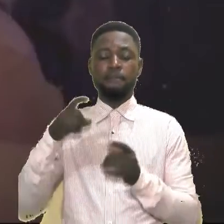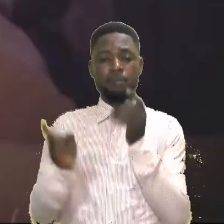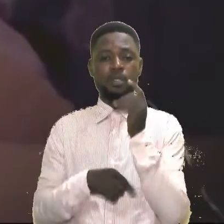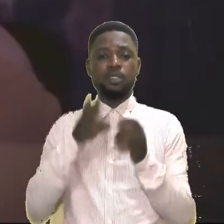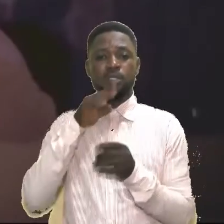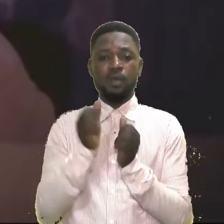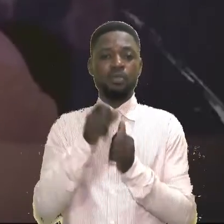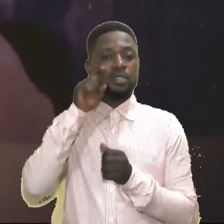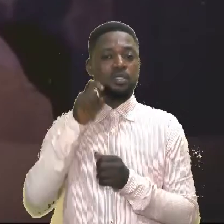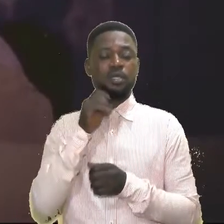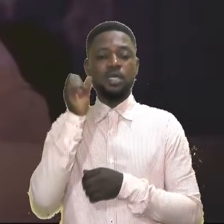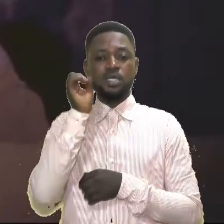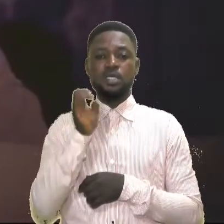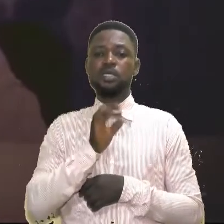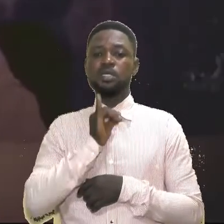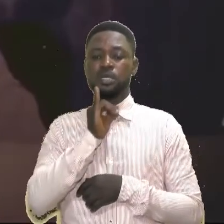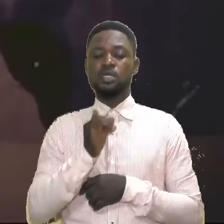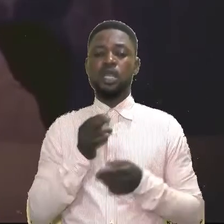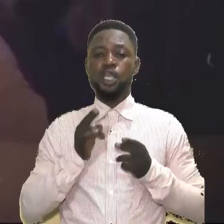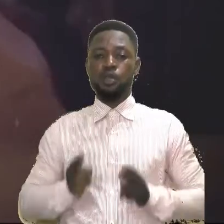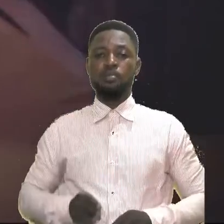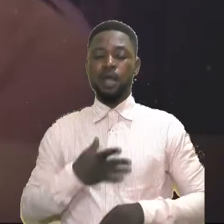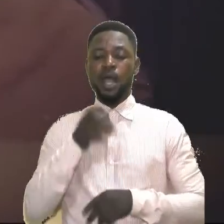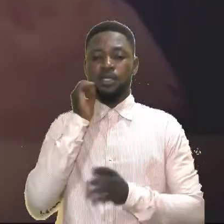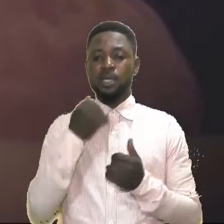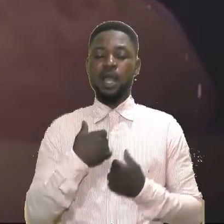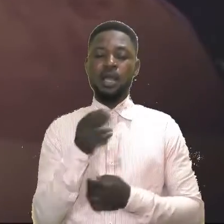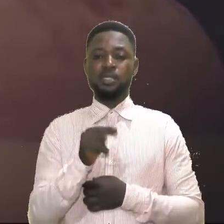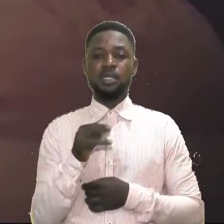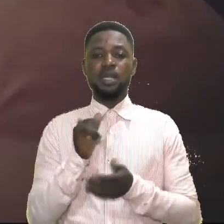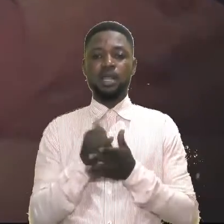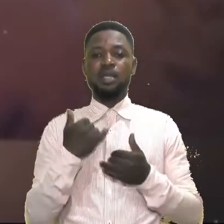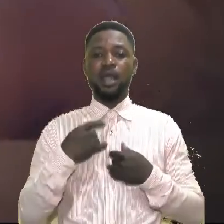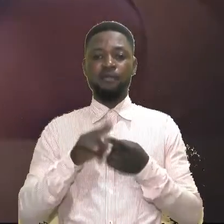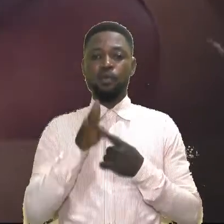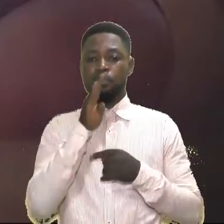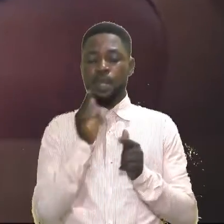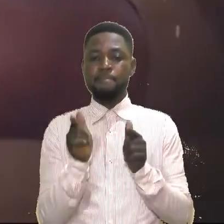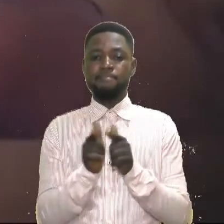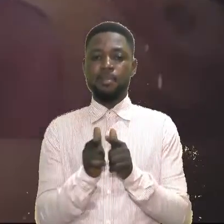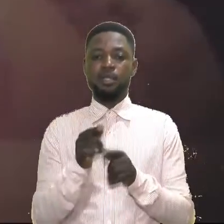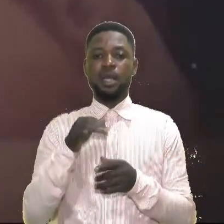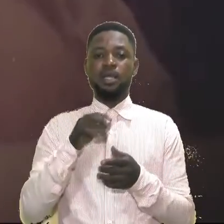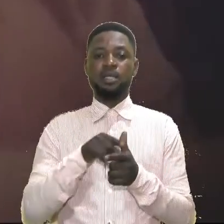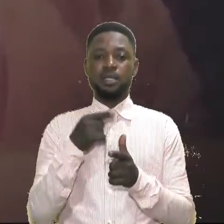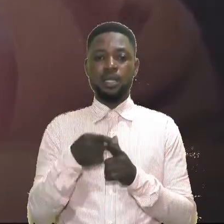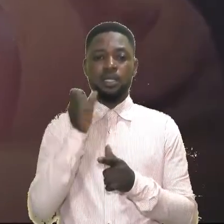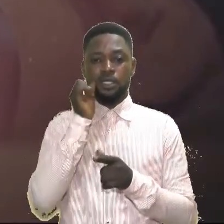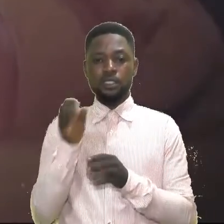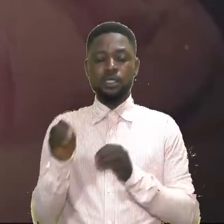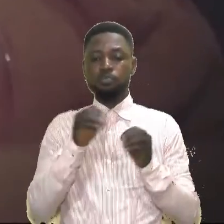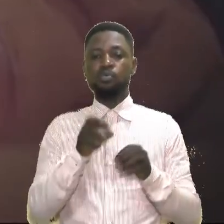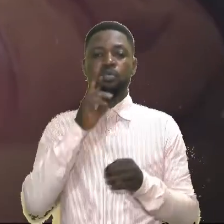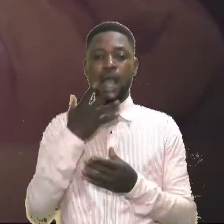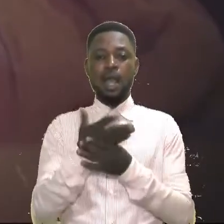maltreated her. She said she is human and that she has needs that have to be met. Then she